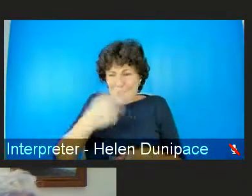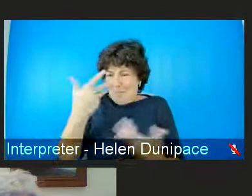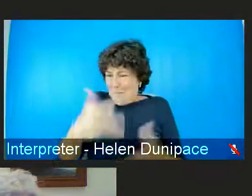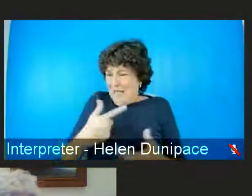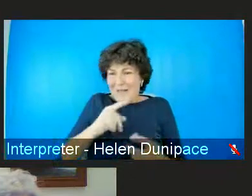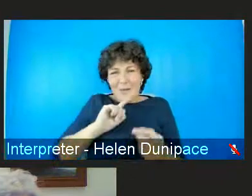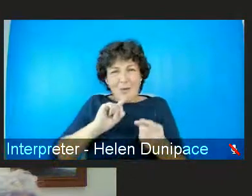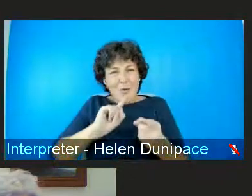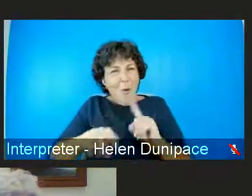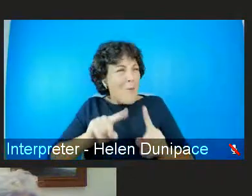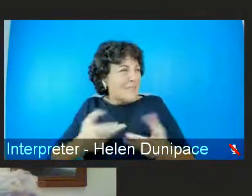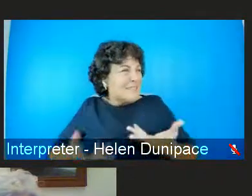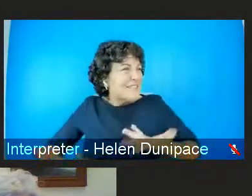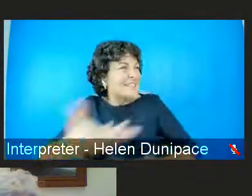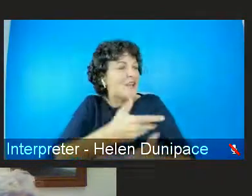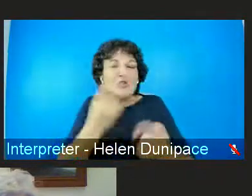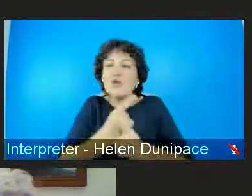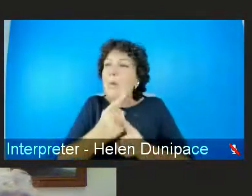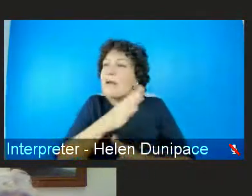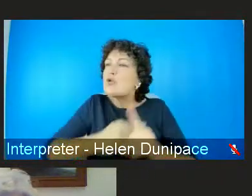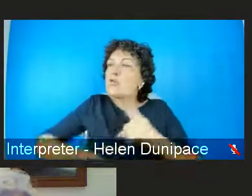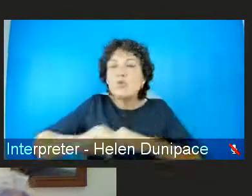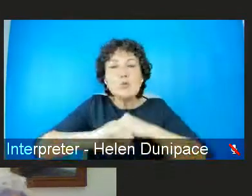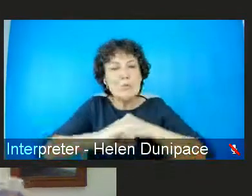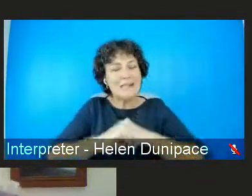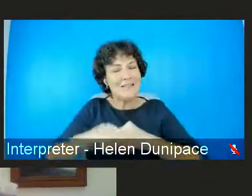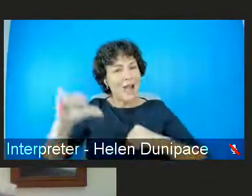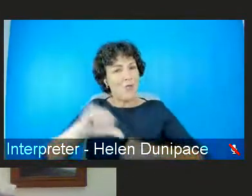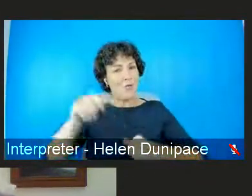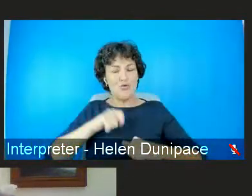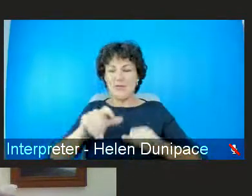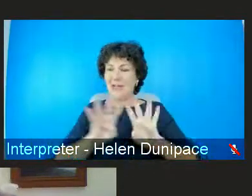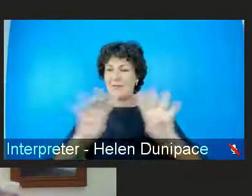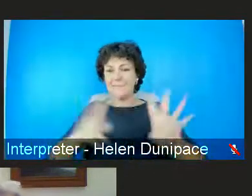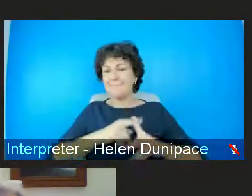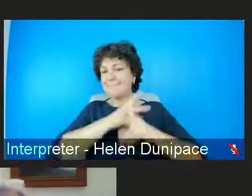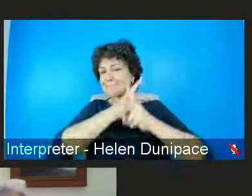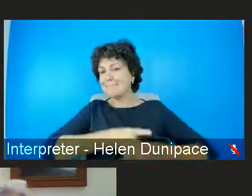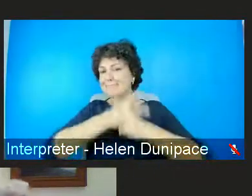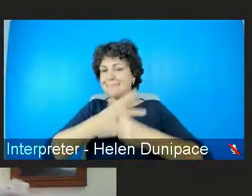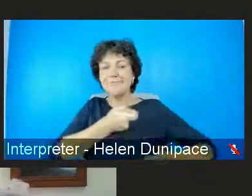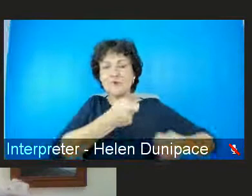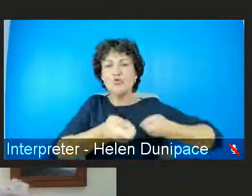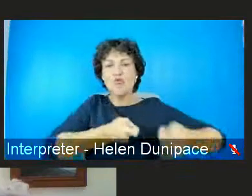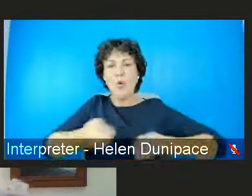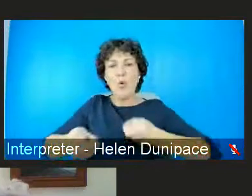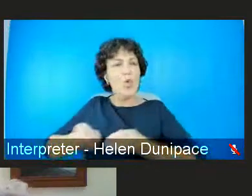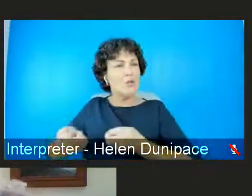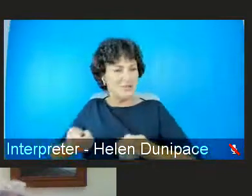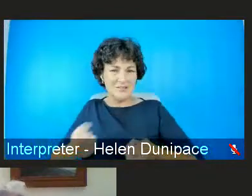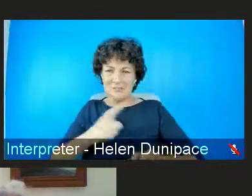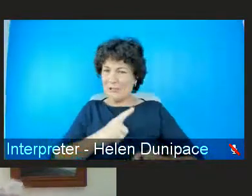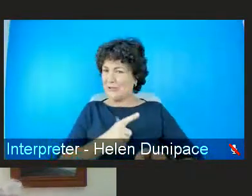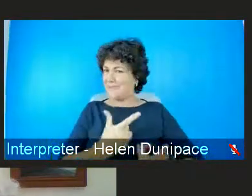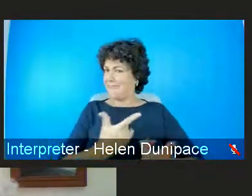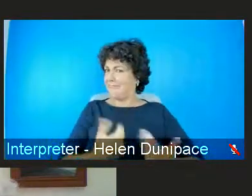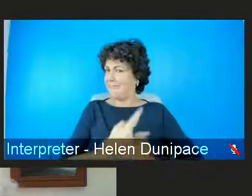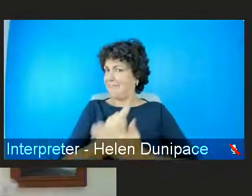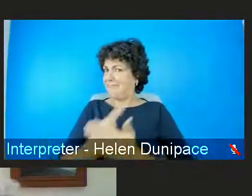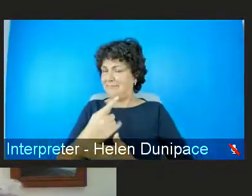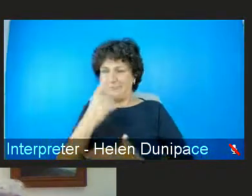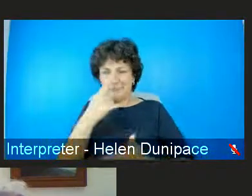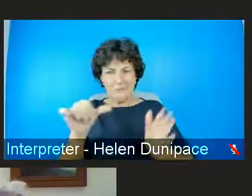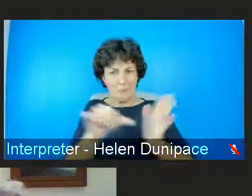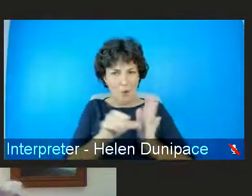that are on the go just now about social media and how it should be moderated and how it should be controlled and uh you know and problems of